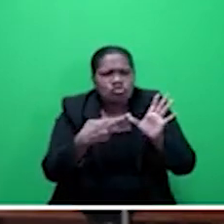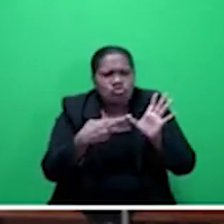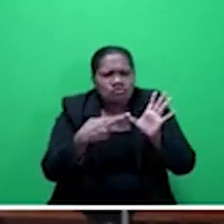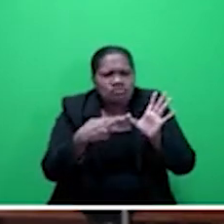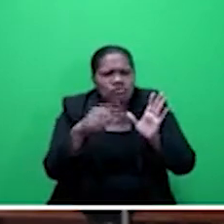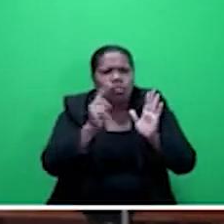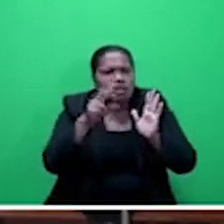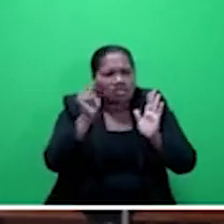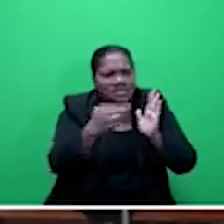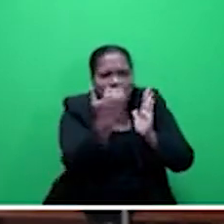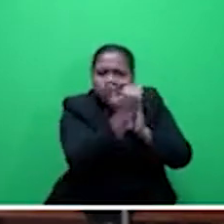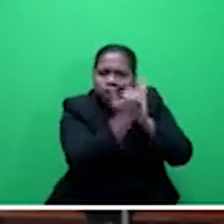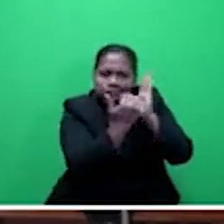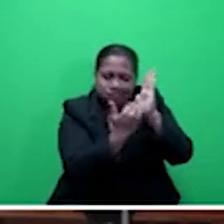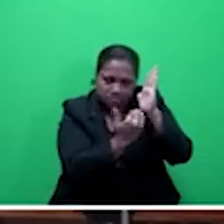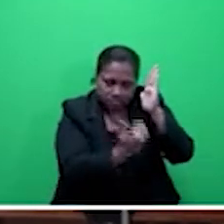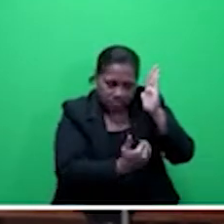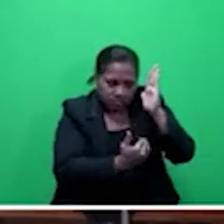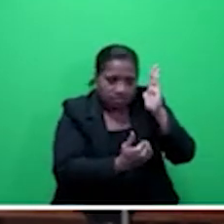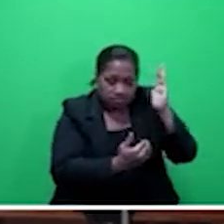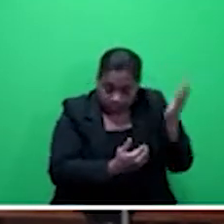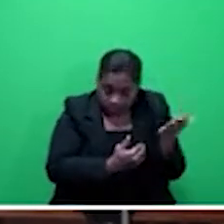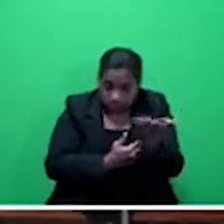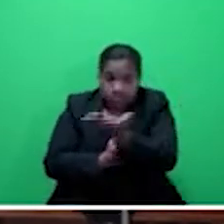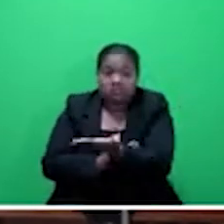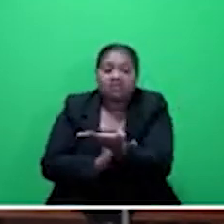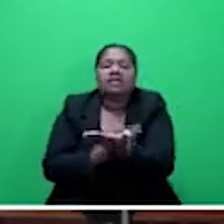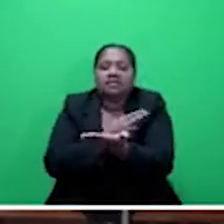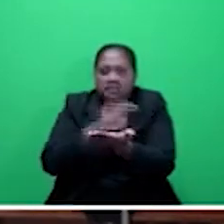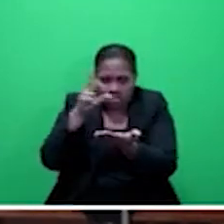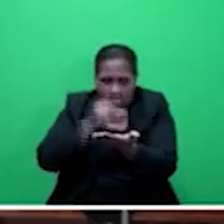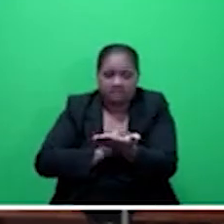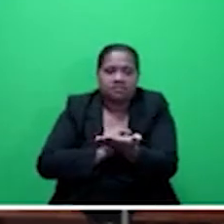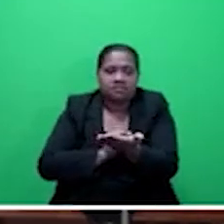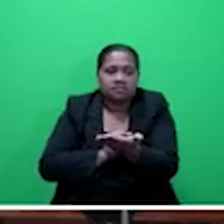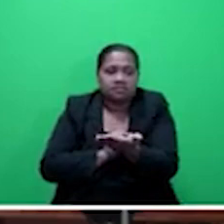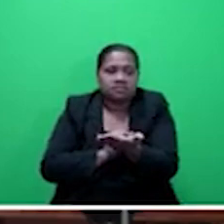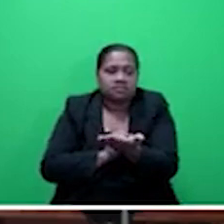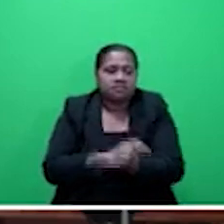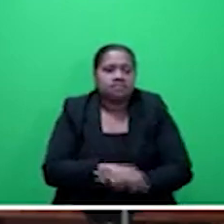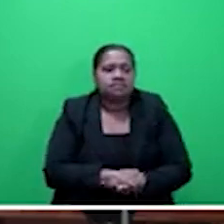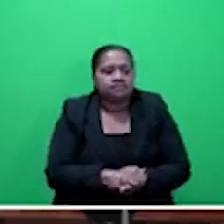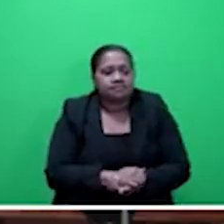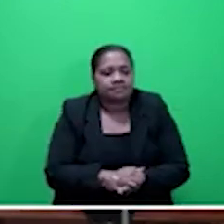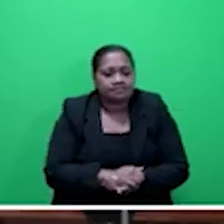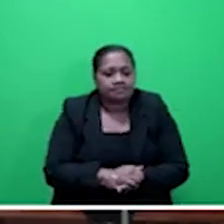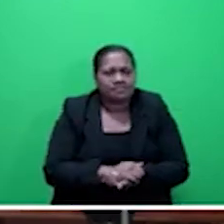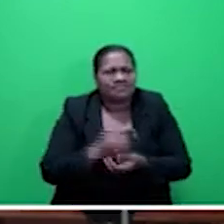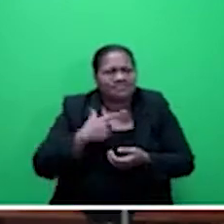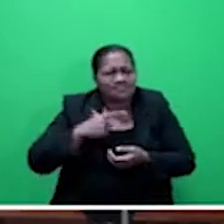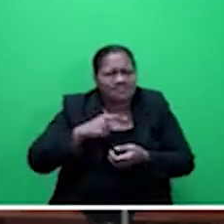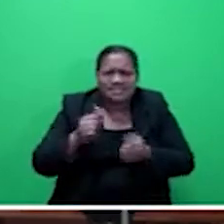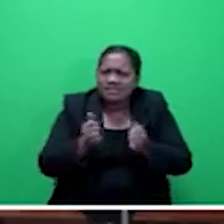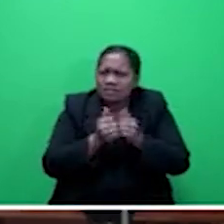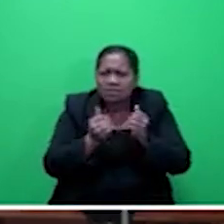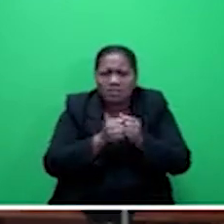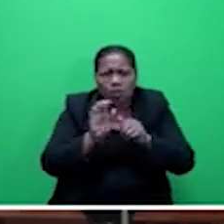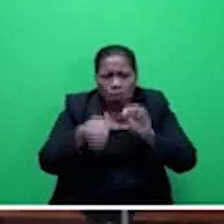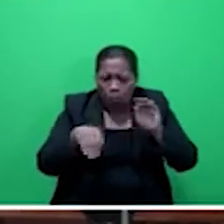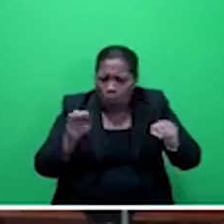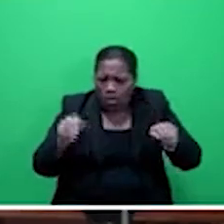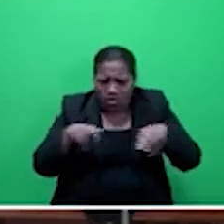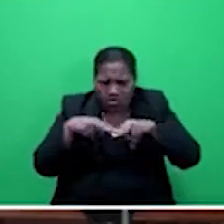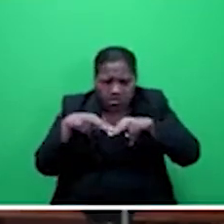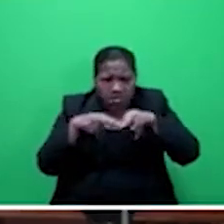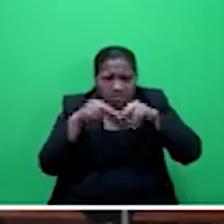standards for you to be able to get that level of certification and then be covered for insurance purposes. This is why many homes in Fiji, very